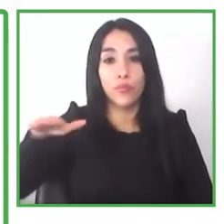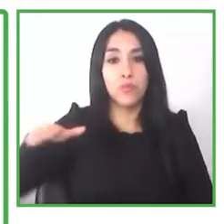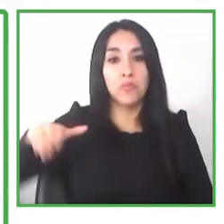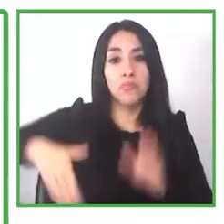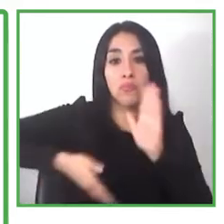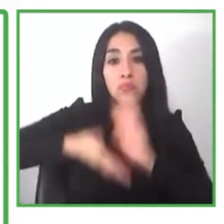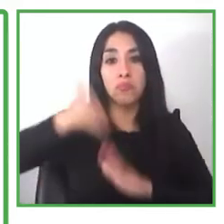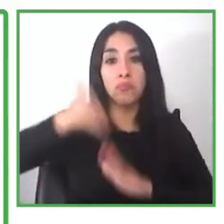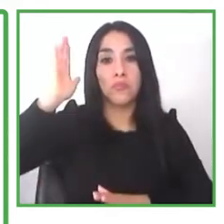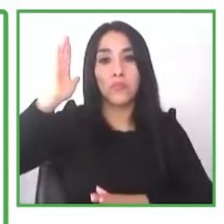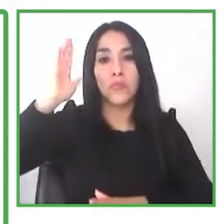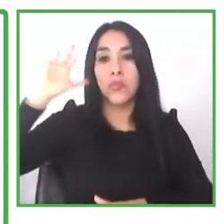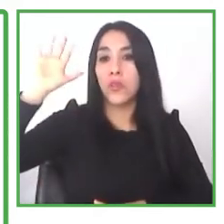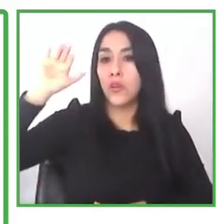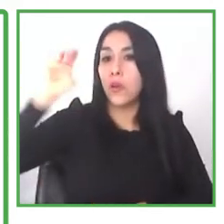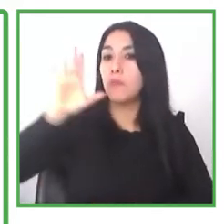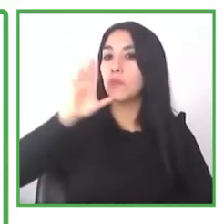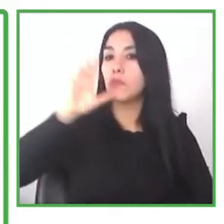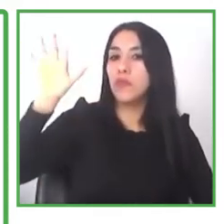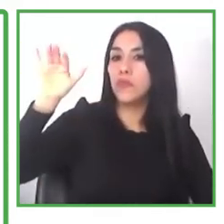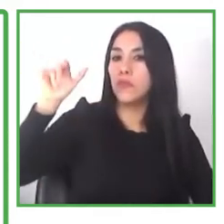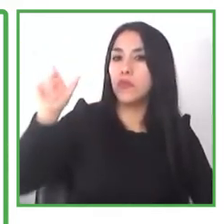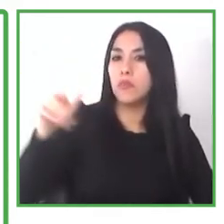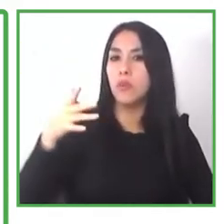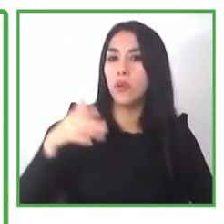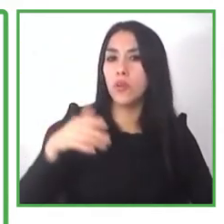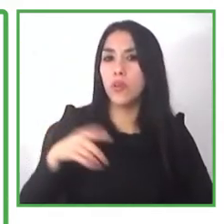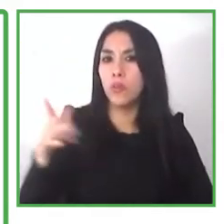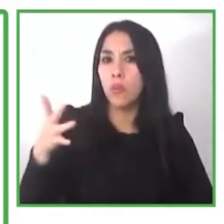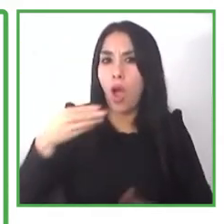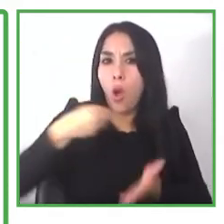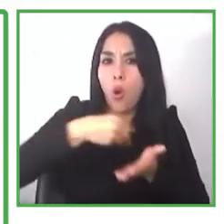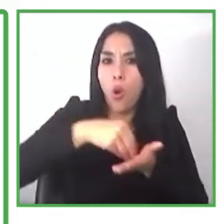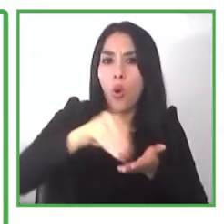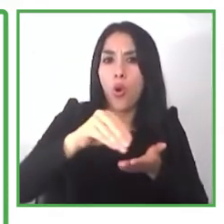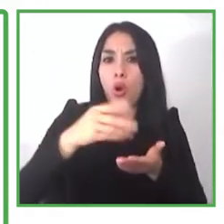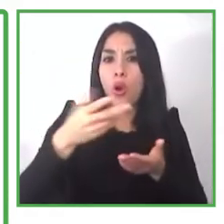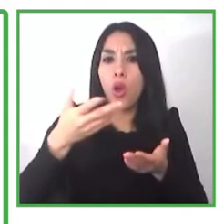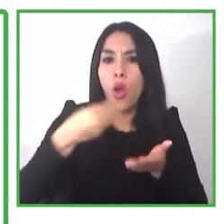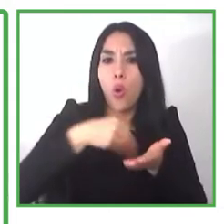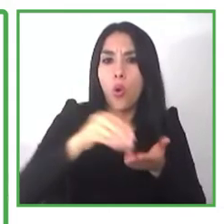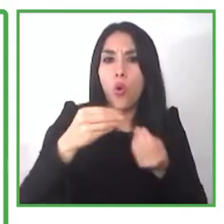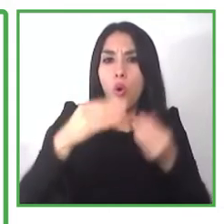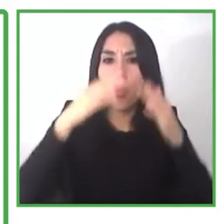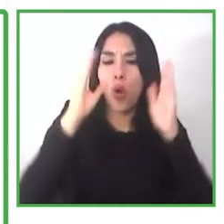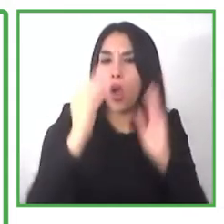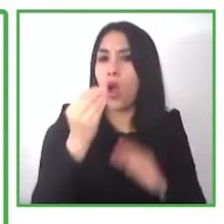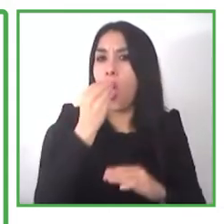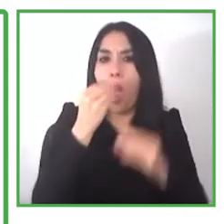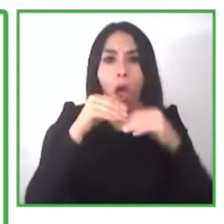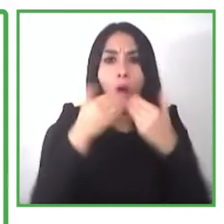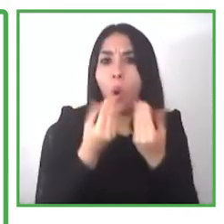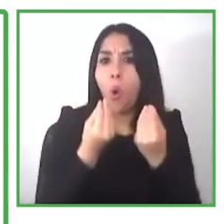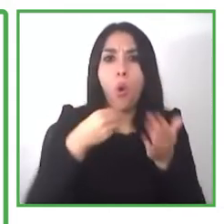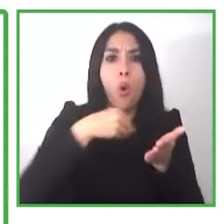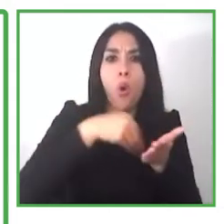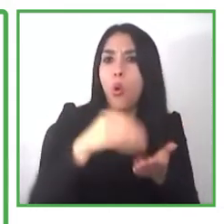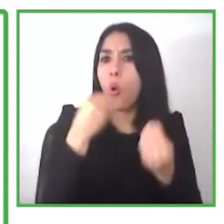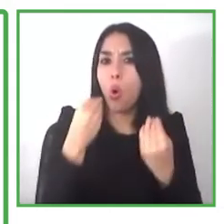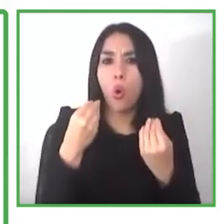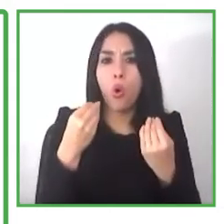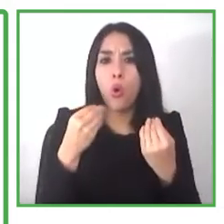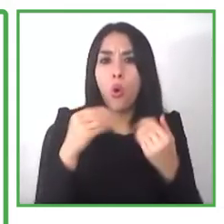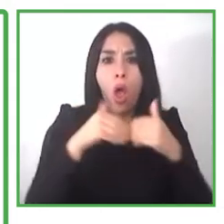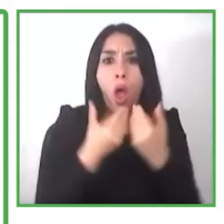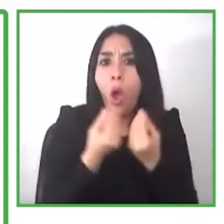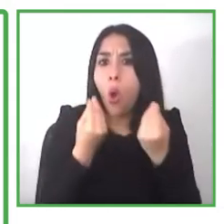because uh julia and ingrid couldn't continuously supply those types of things so it was decided that nadine needed to be upskilled